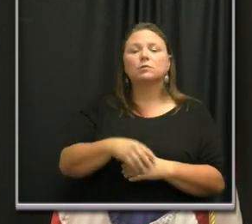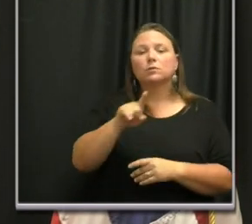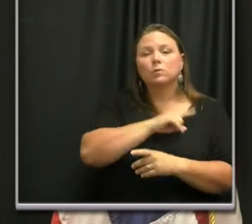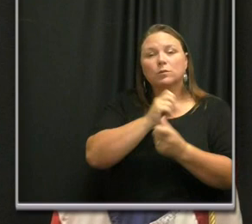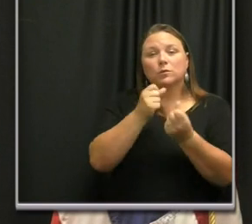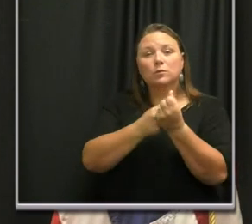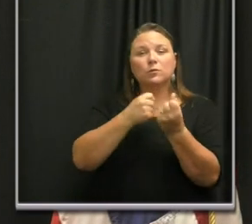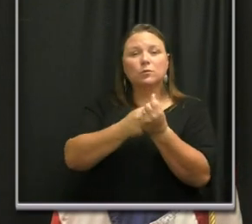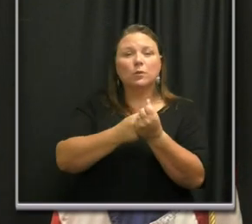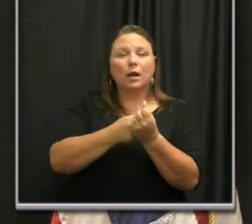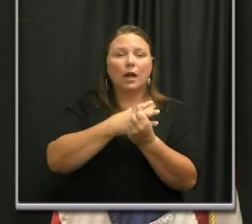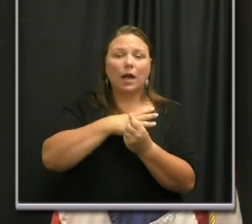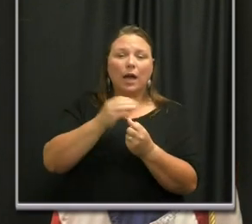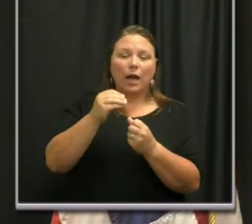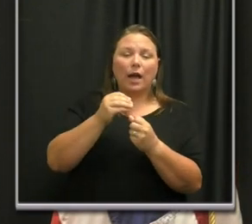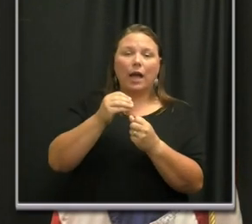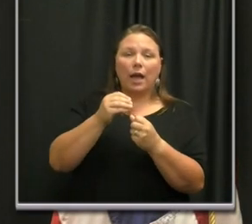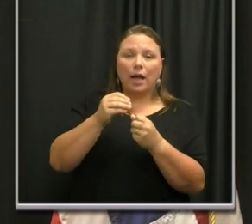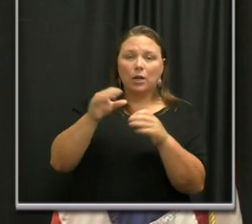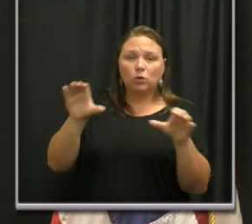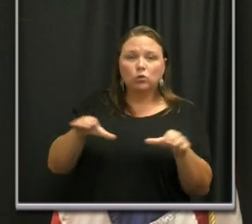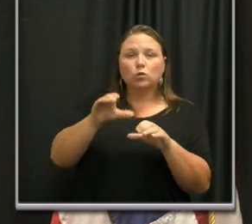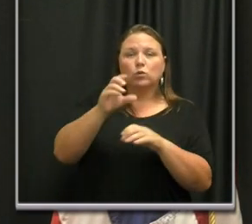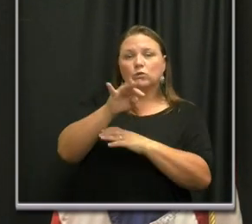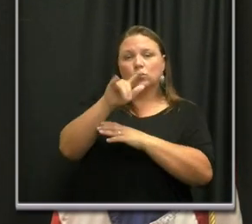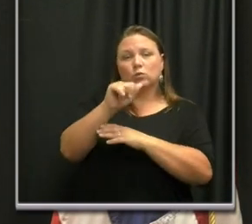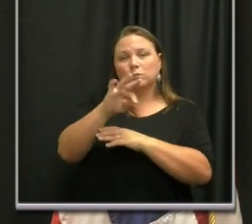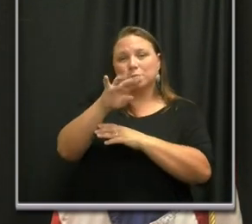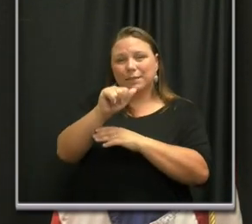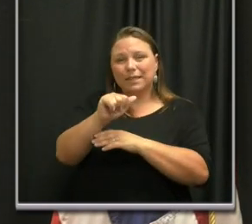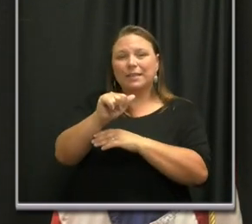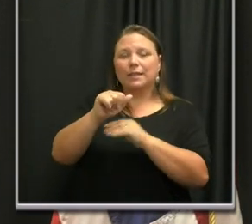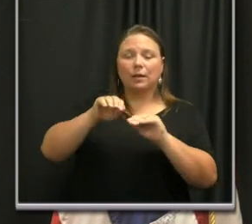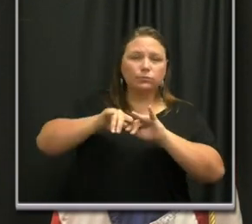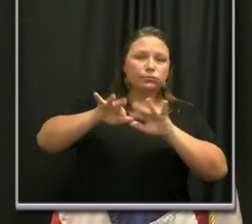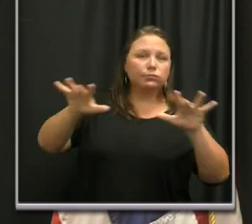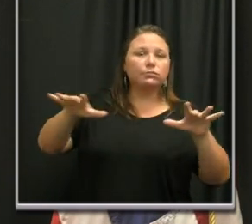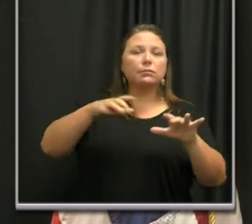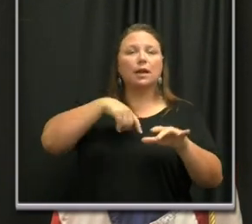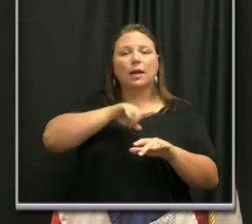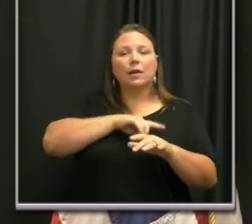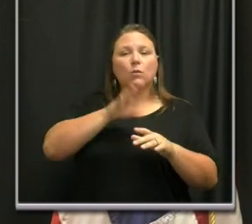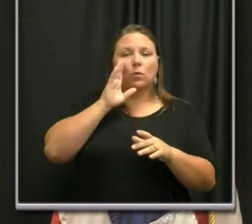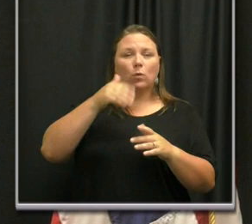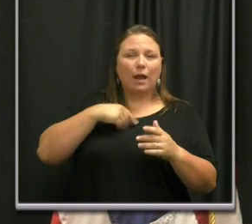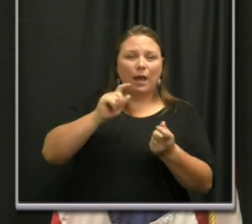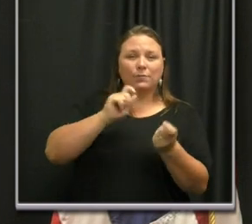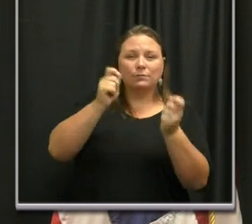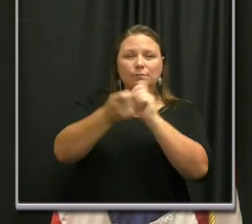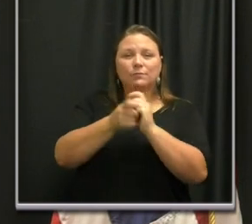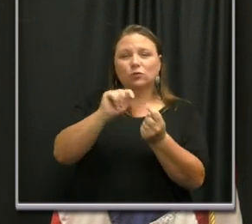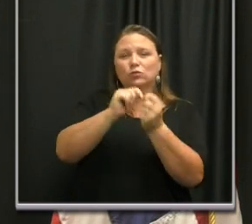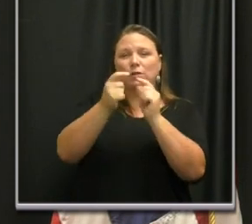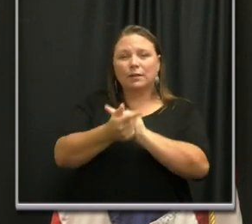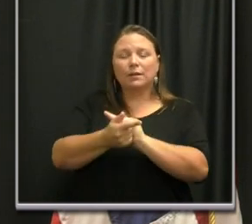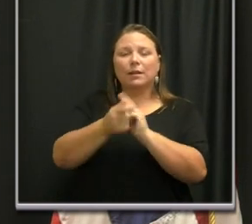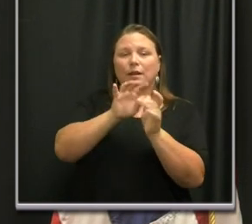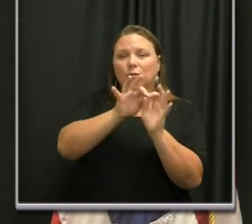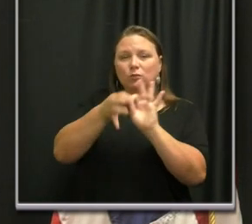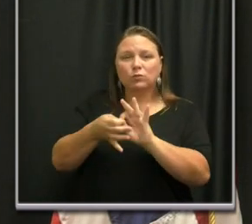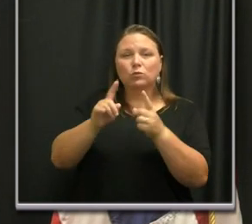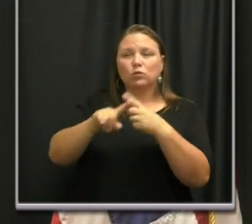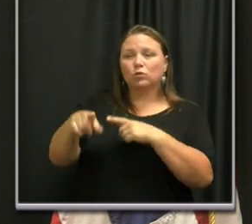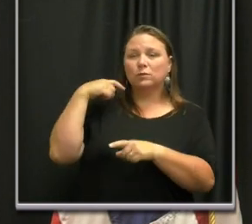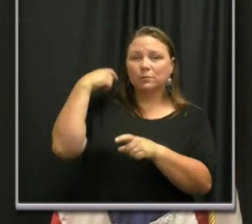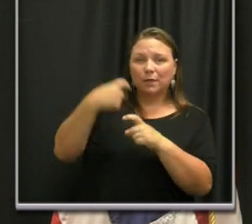a paid social media campaign. We are continuing to distribute translated signage and social media graphics to community